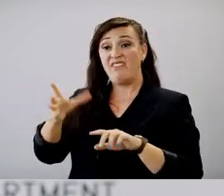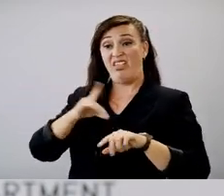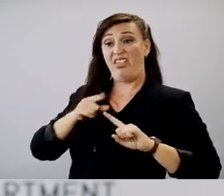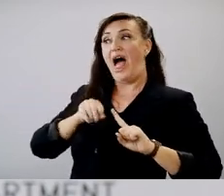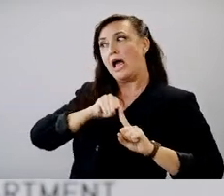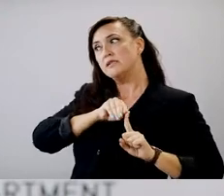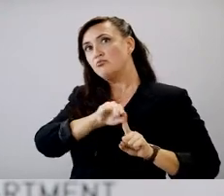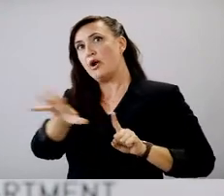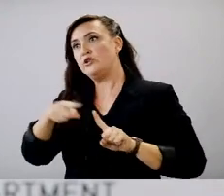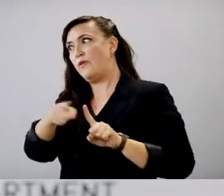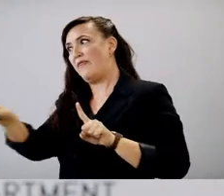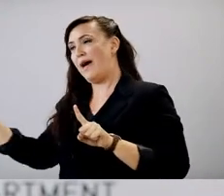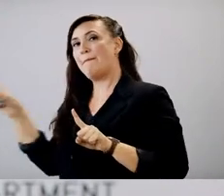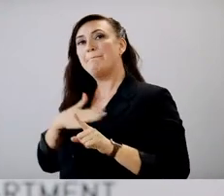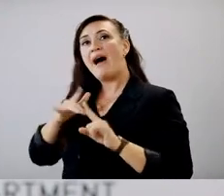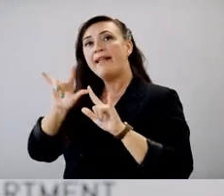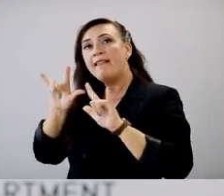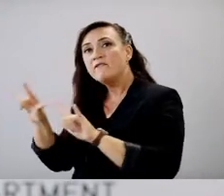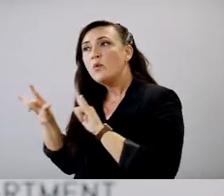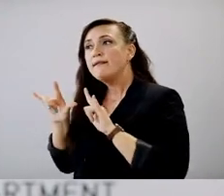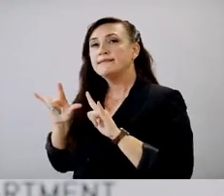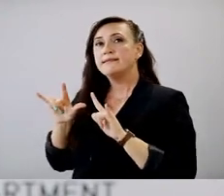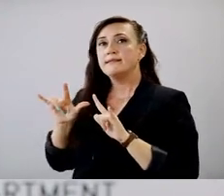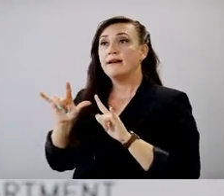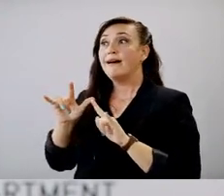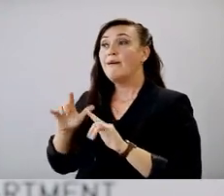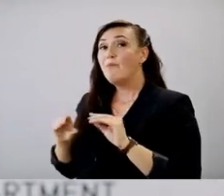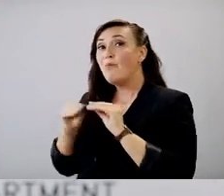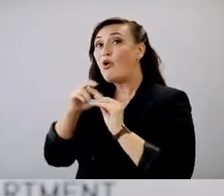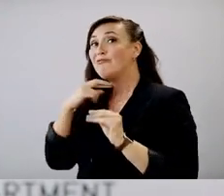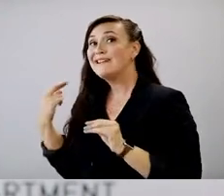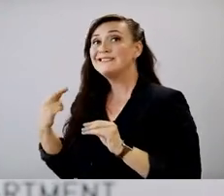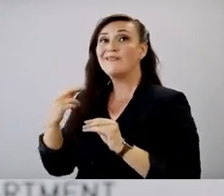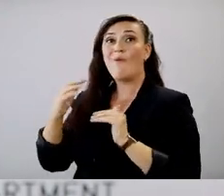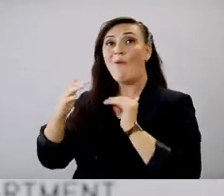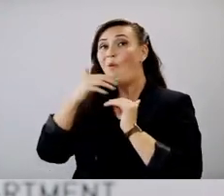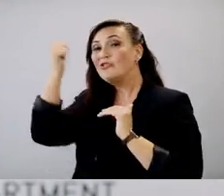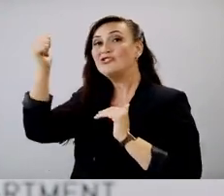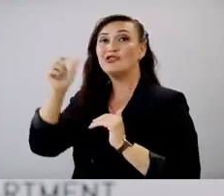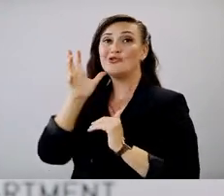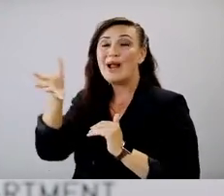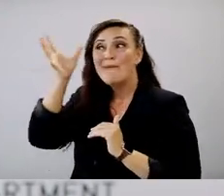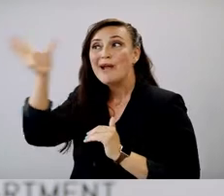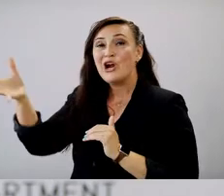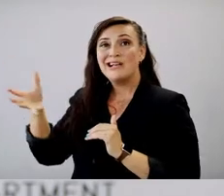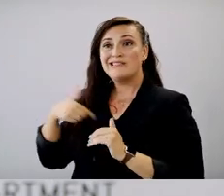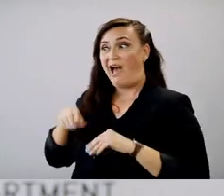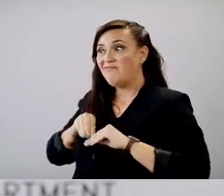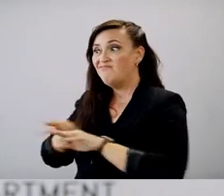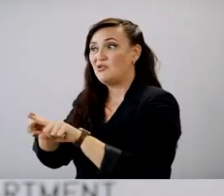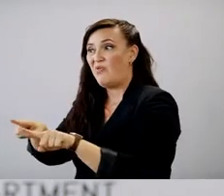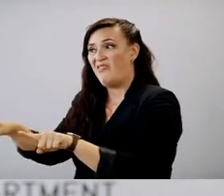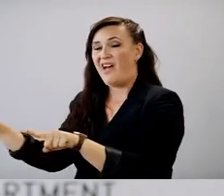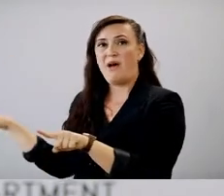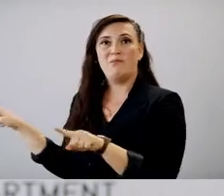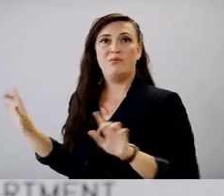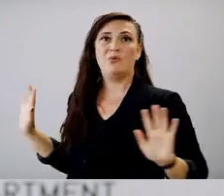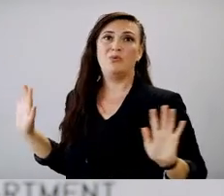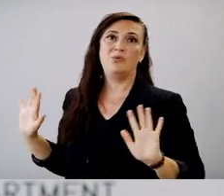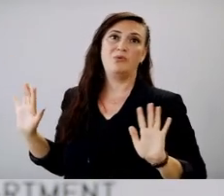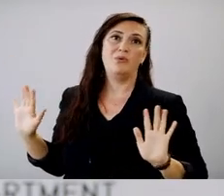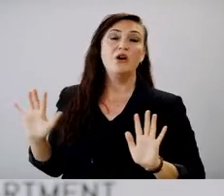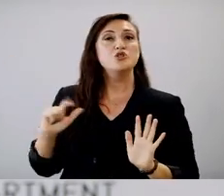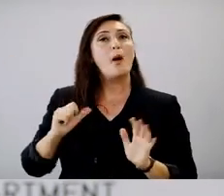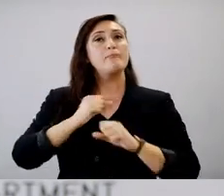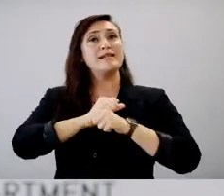individuals may be loved ones who are at high risks, like older relatives, grandparents, grandfathers. Um, so you want to make sure that not